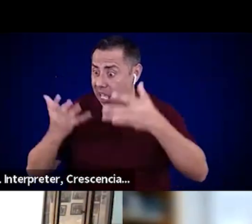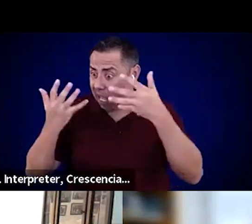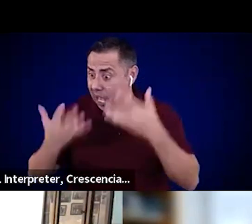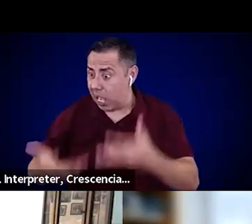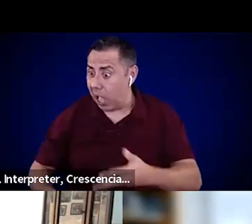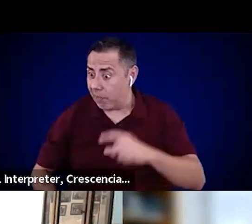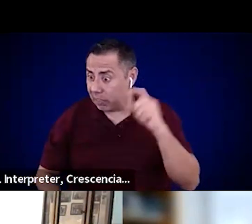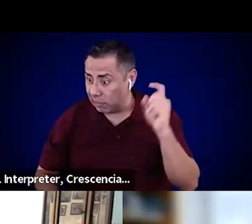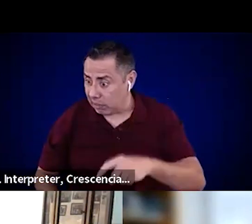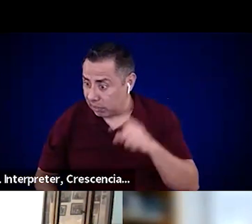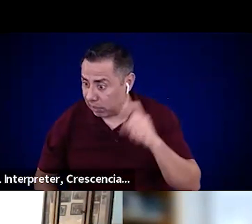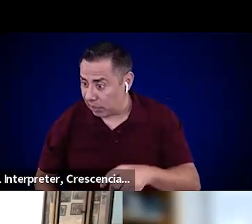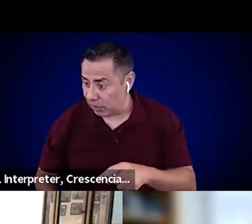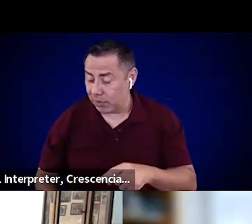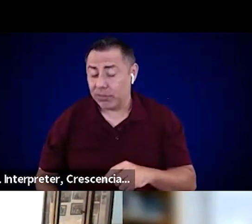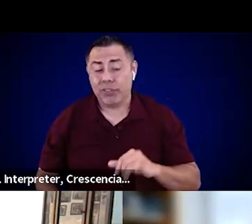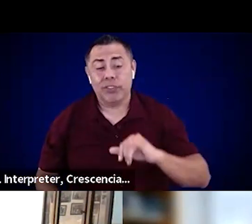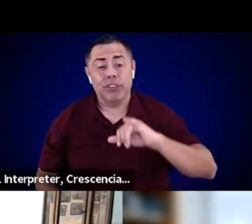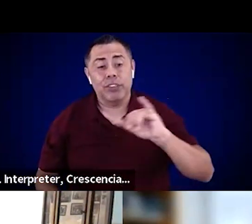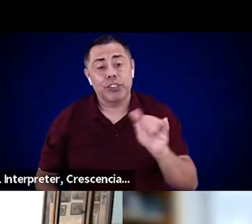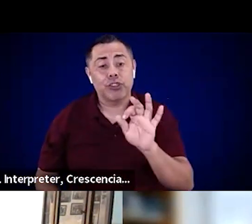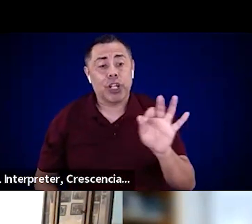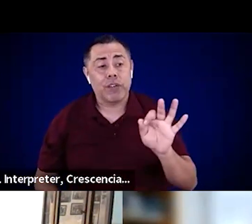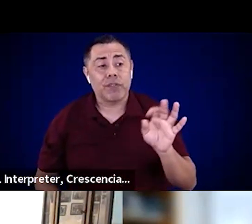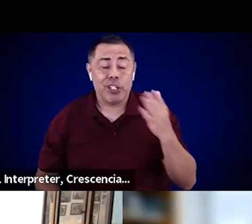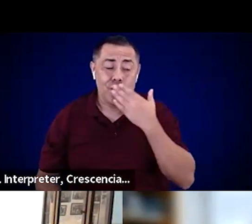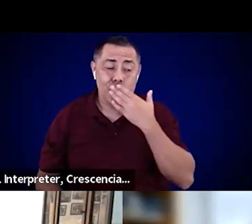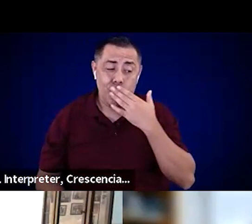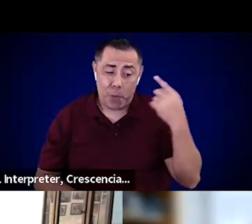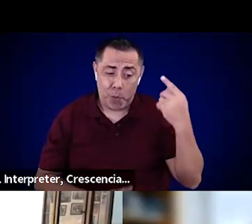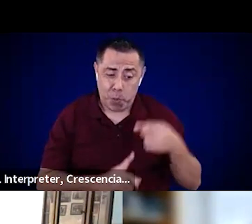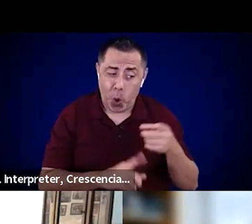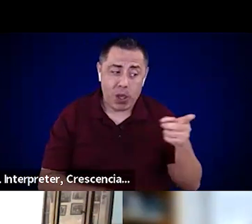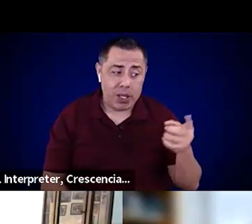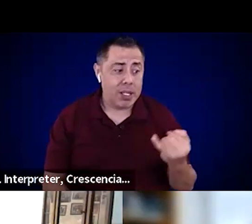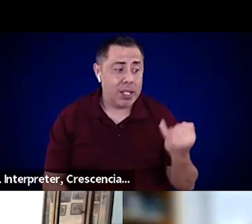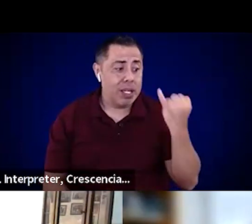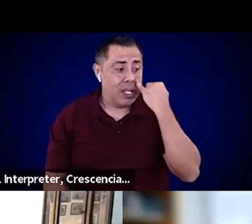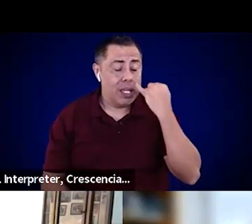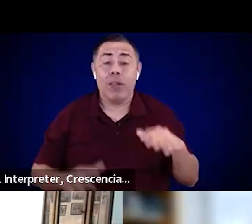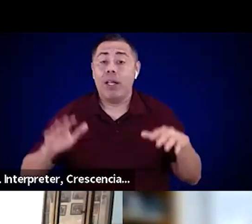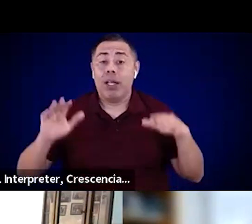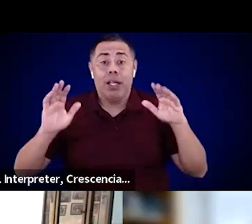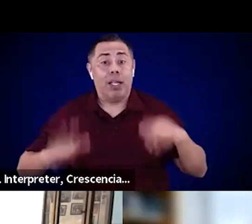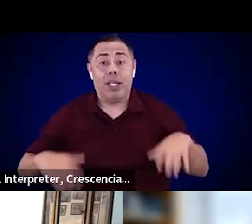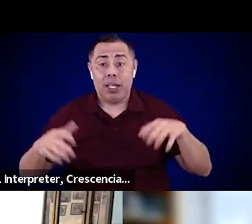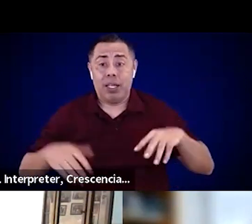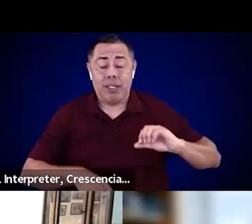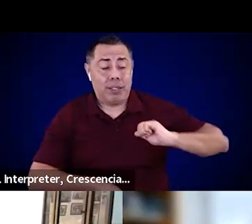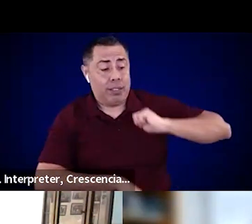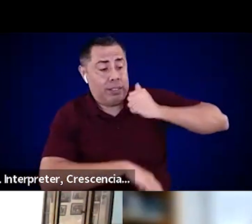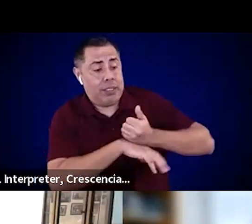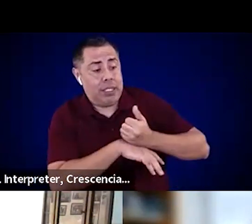point, aren't established beforehand, it's going to impede progress during the event.